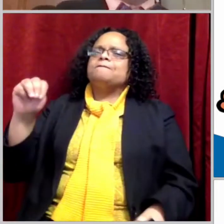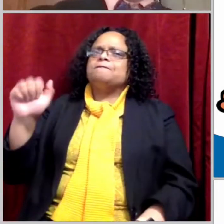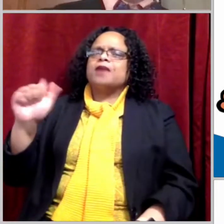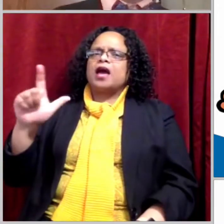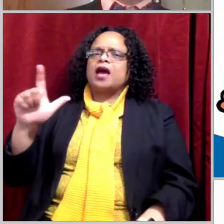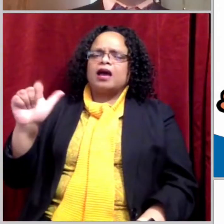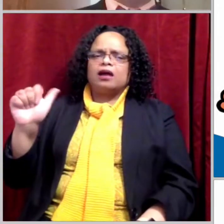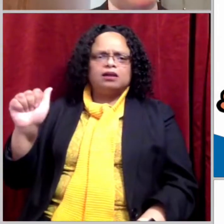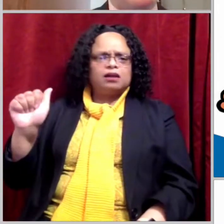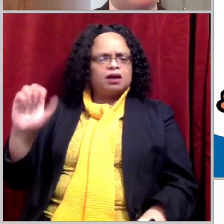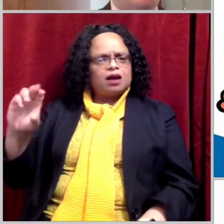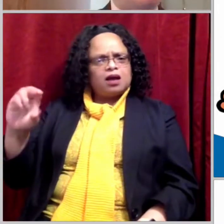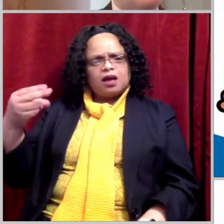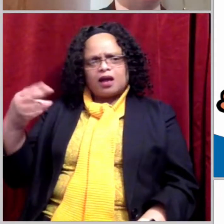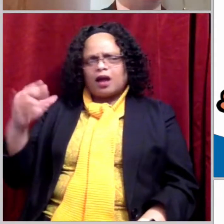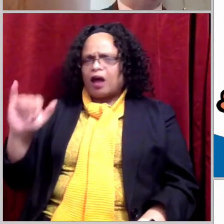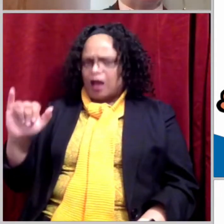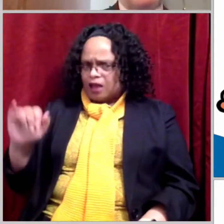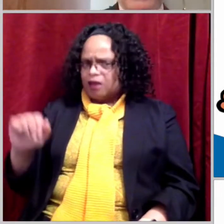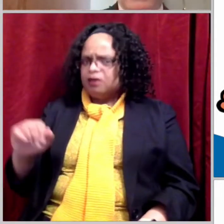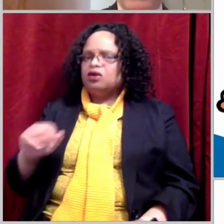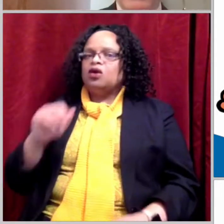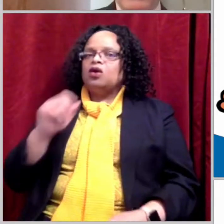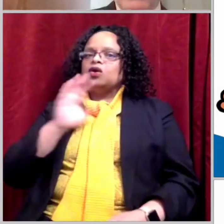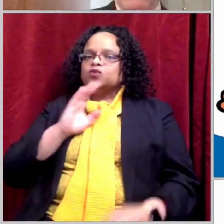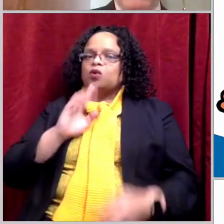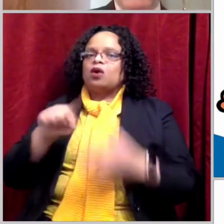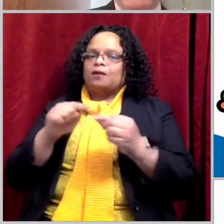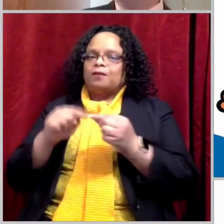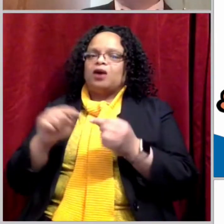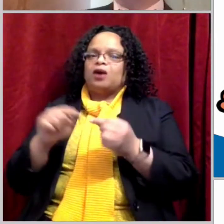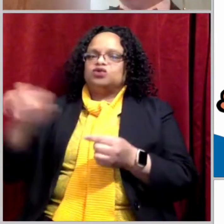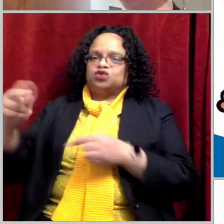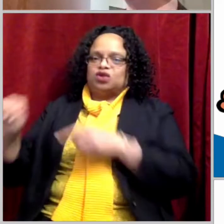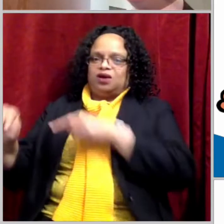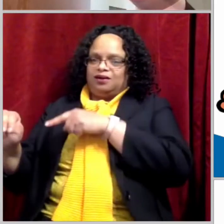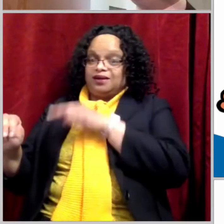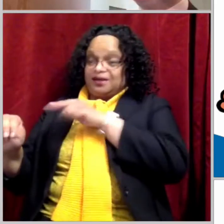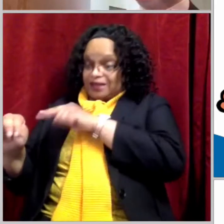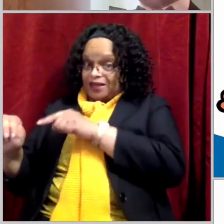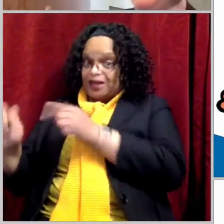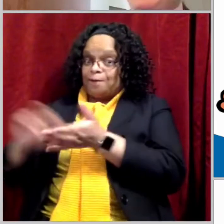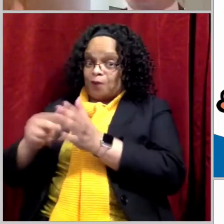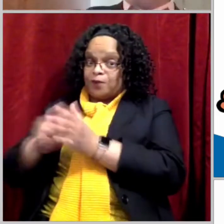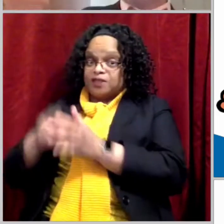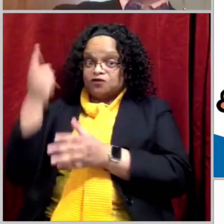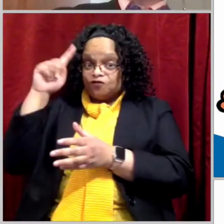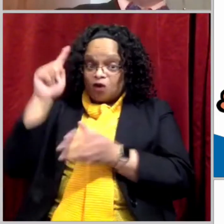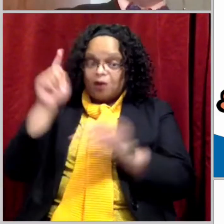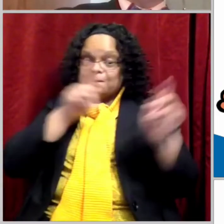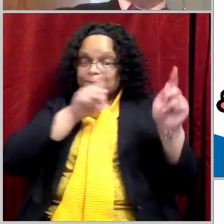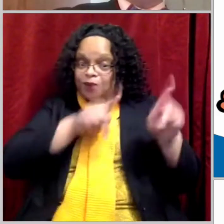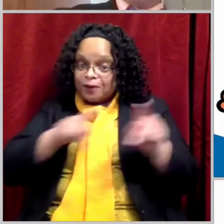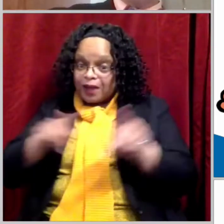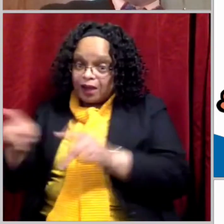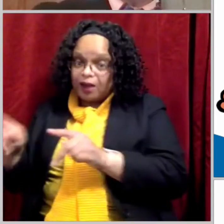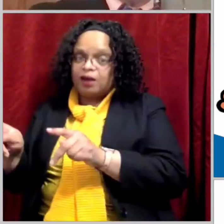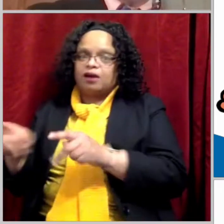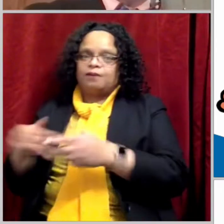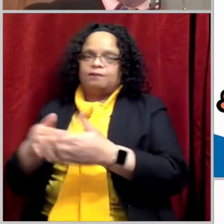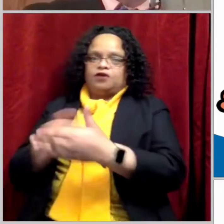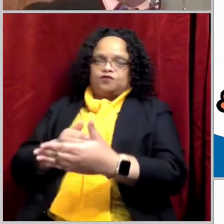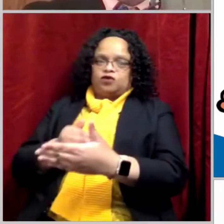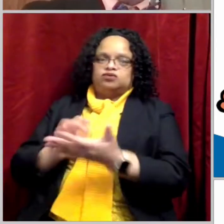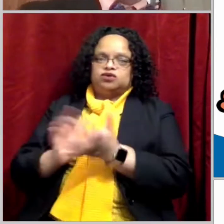was going to be sent to prepare the world for the coming of the Messiah. So we know God had a plan in